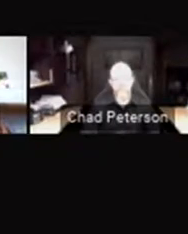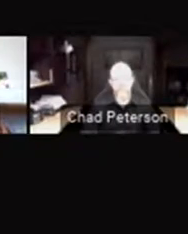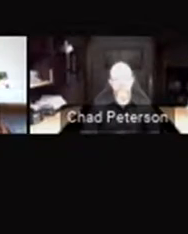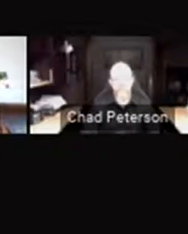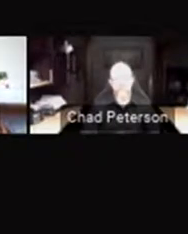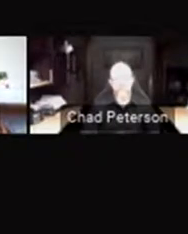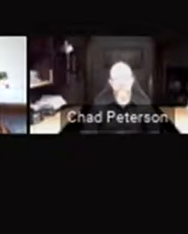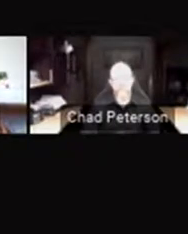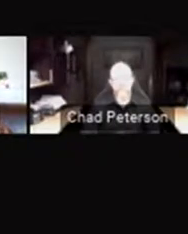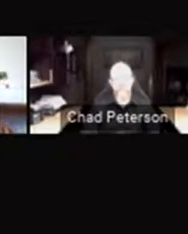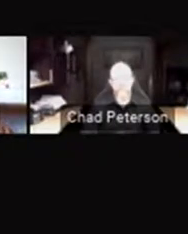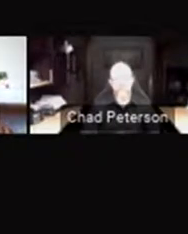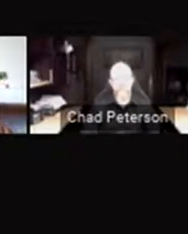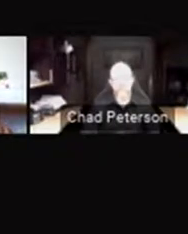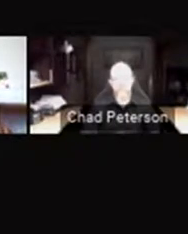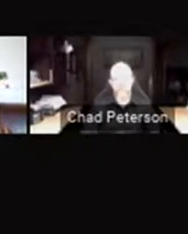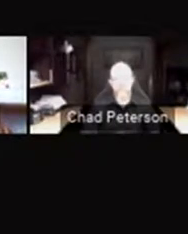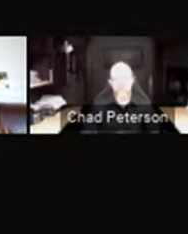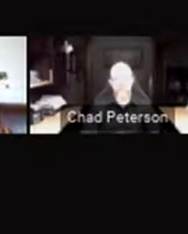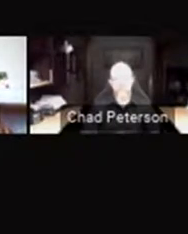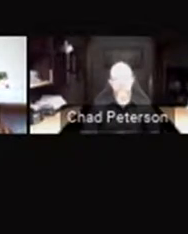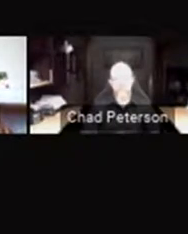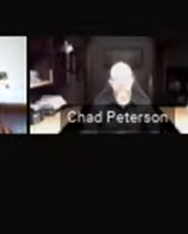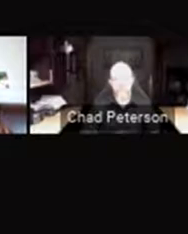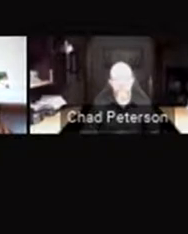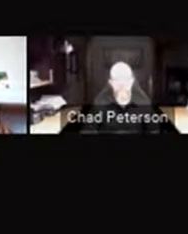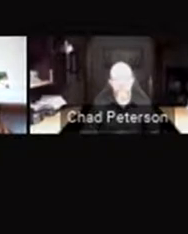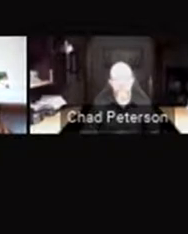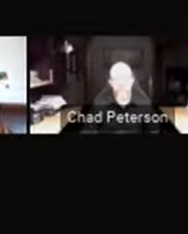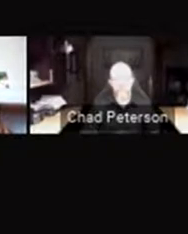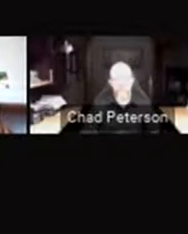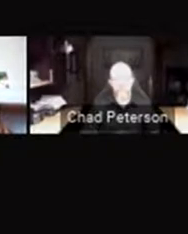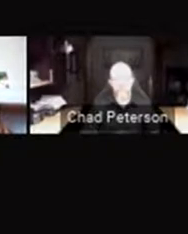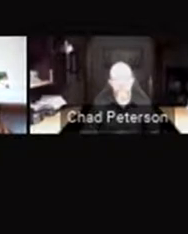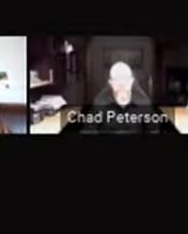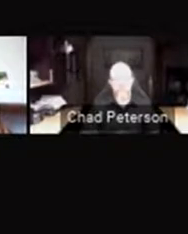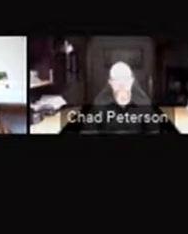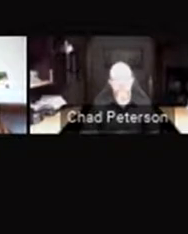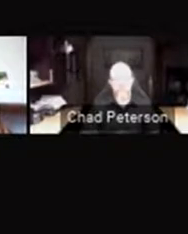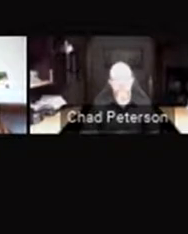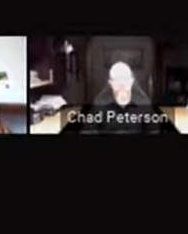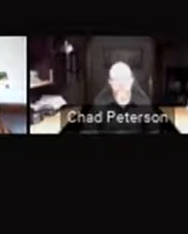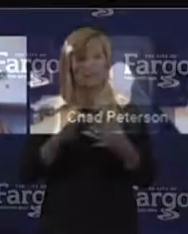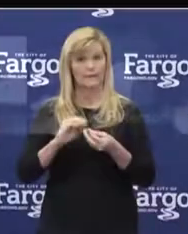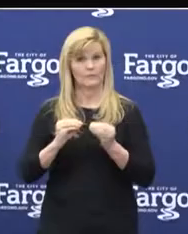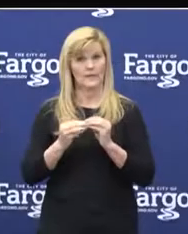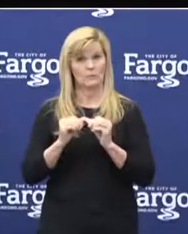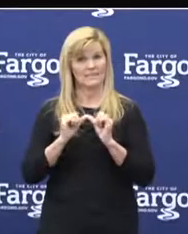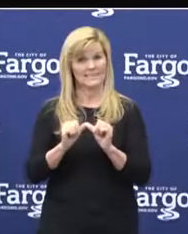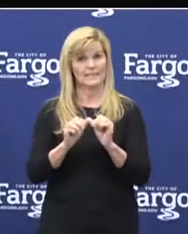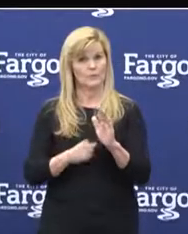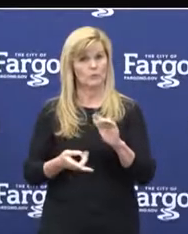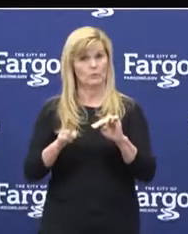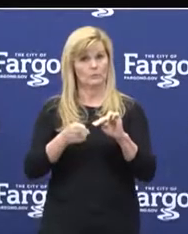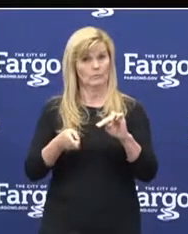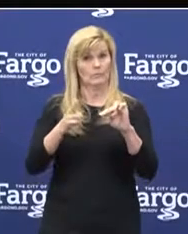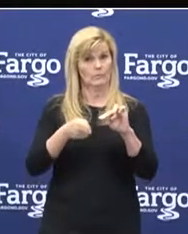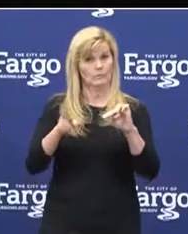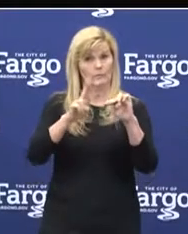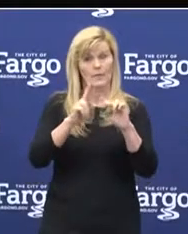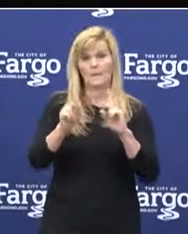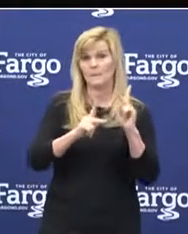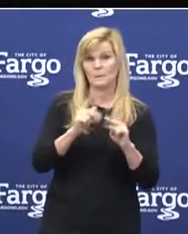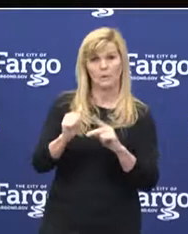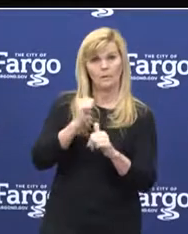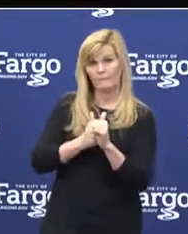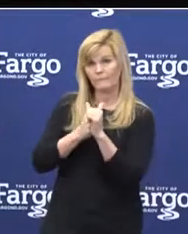our area to bring our numbers down over the next month. The concern is that if the numbers continue to increase and people are not following